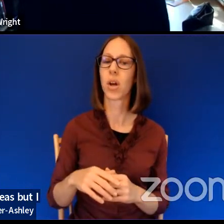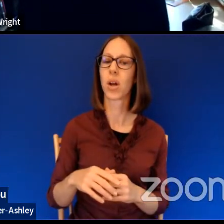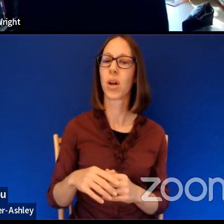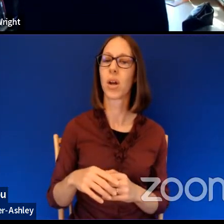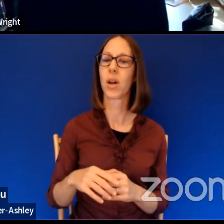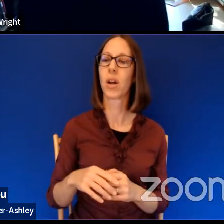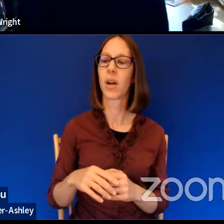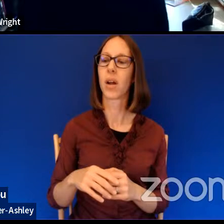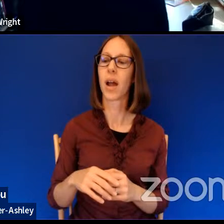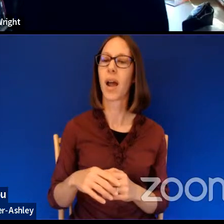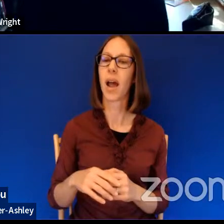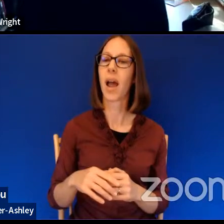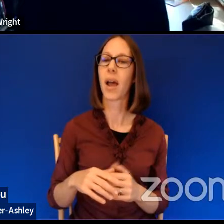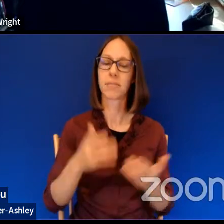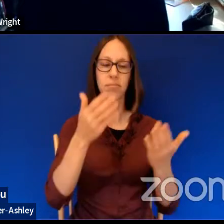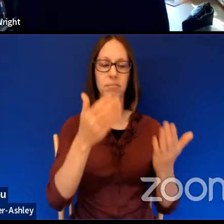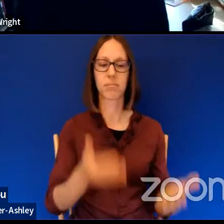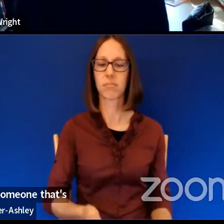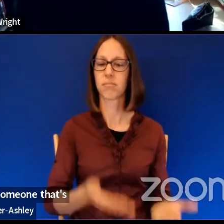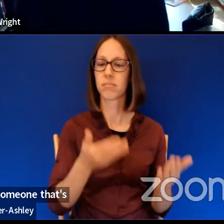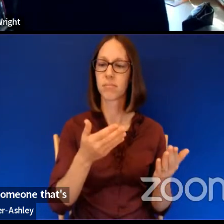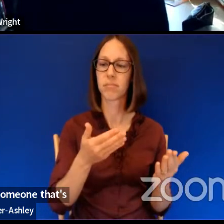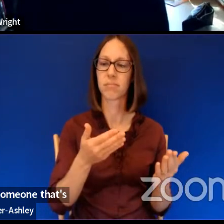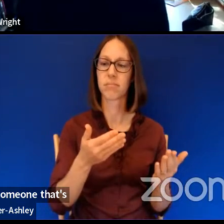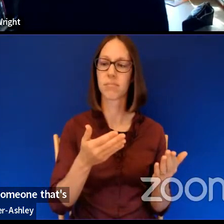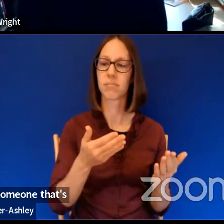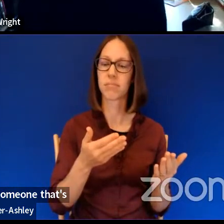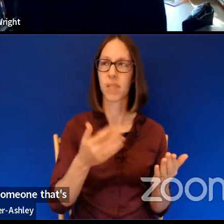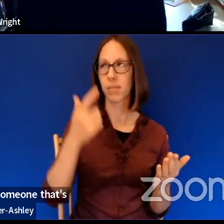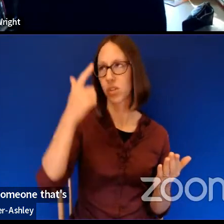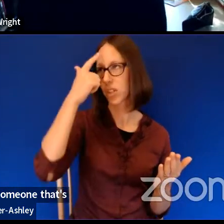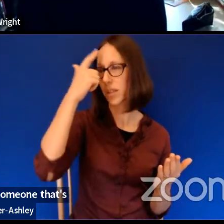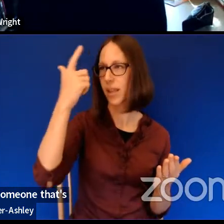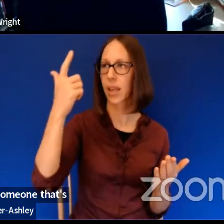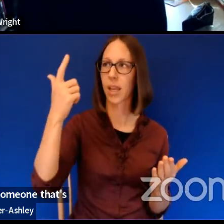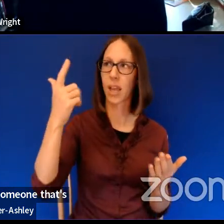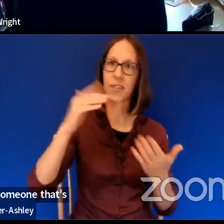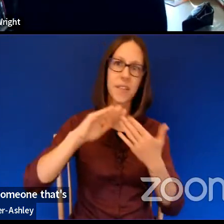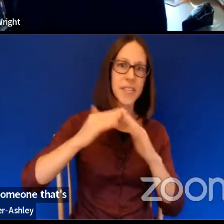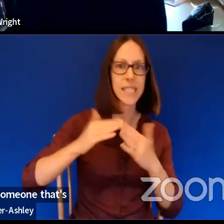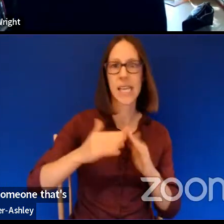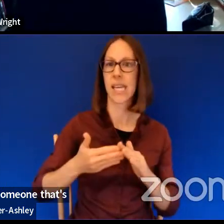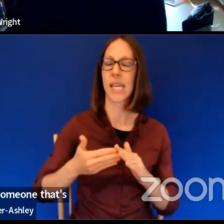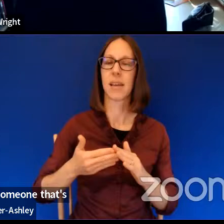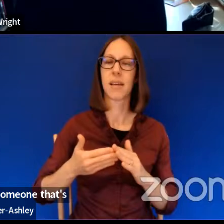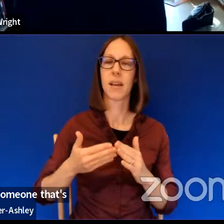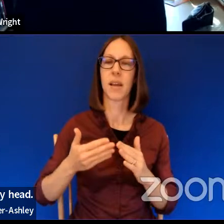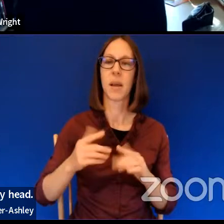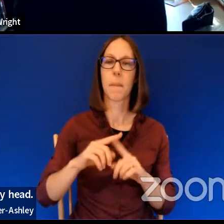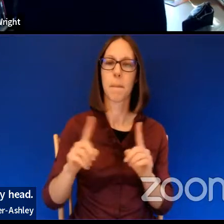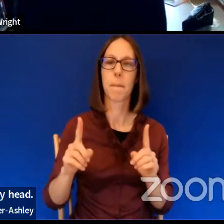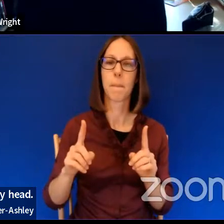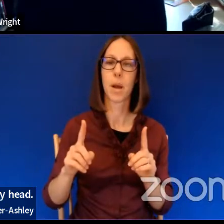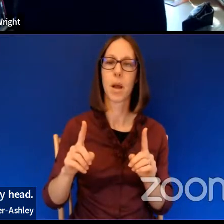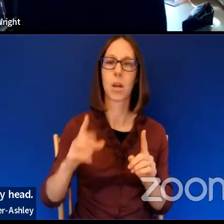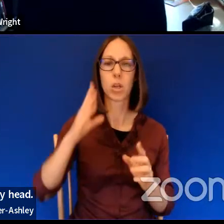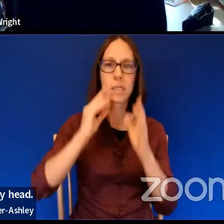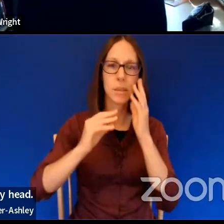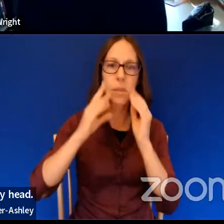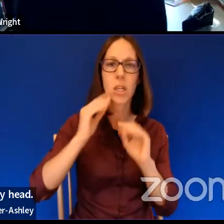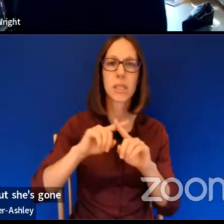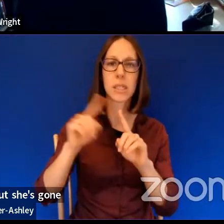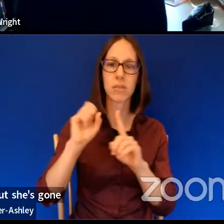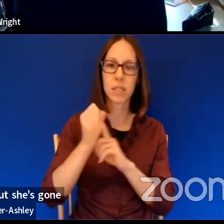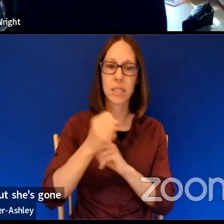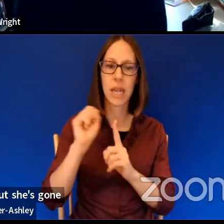as someone that's straight, I just off the top of head, I'm thinking of like city in particular, but who's gone through certain scenarios, um,